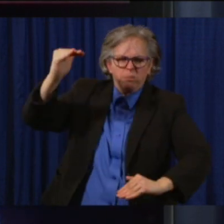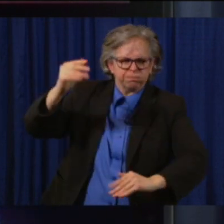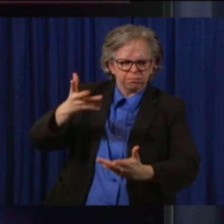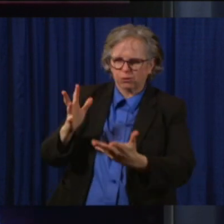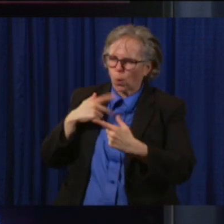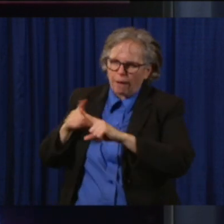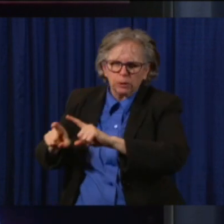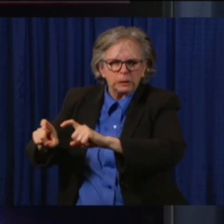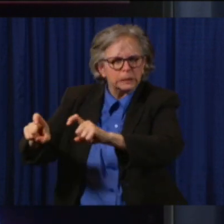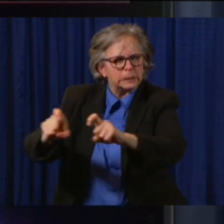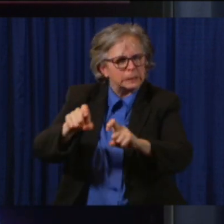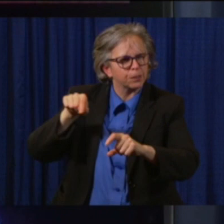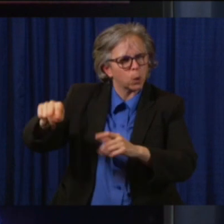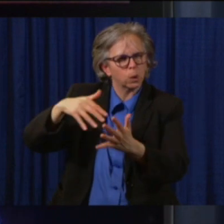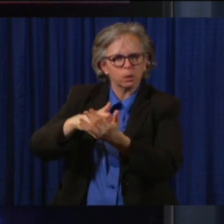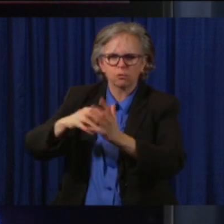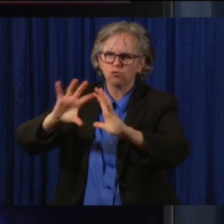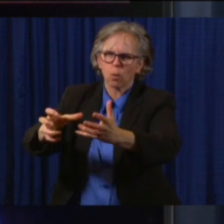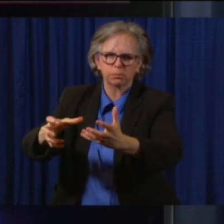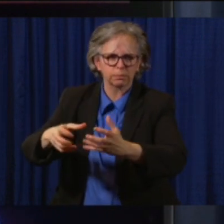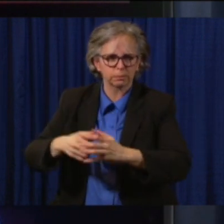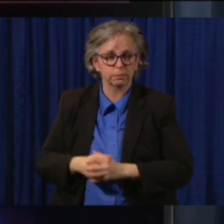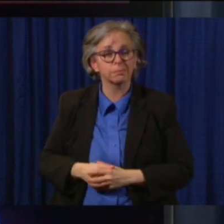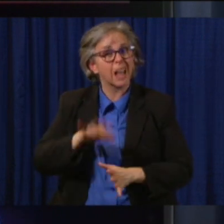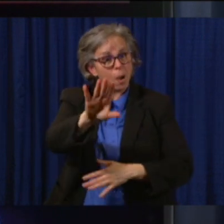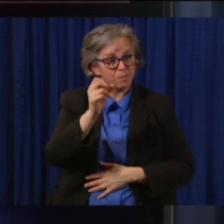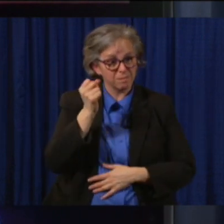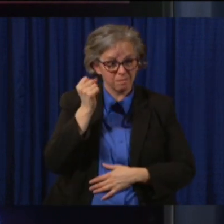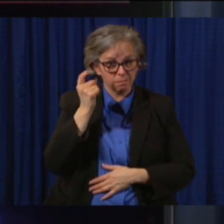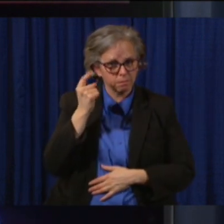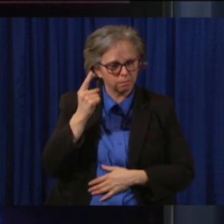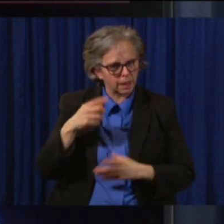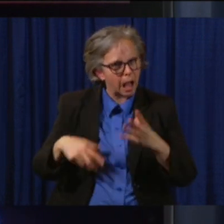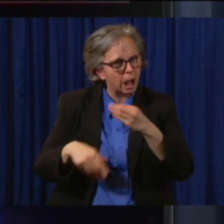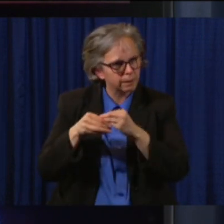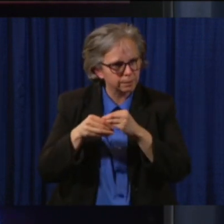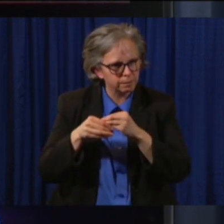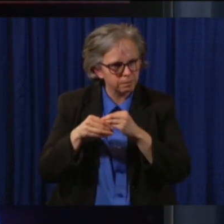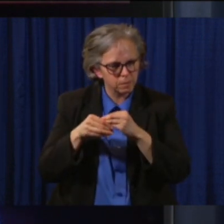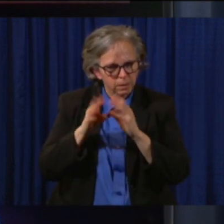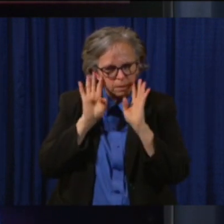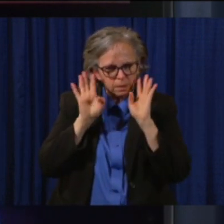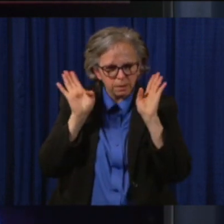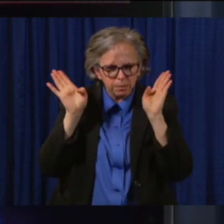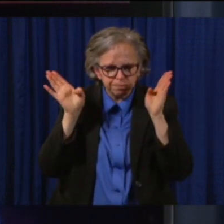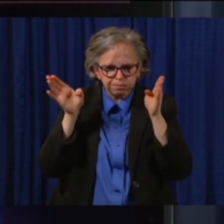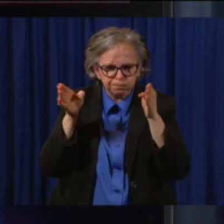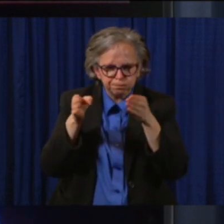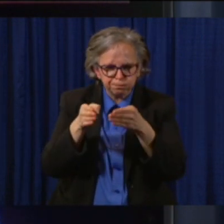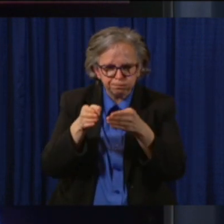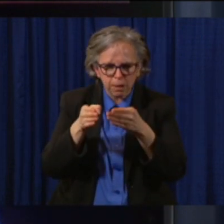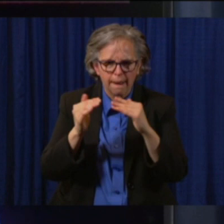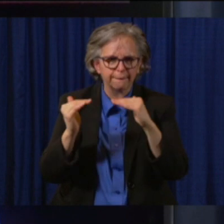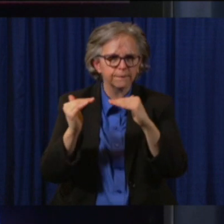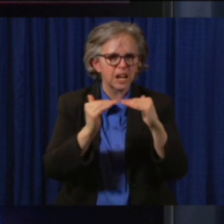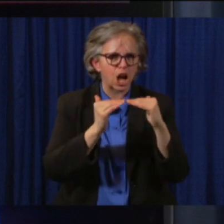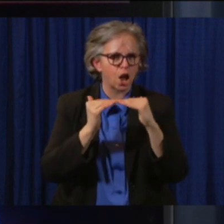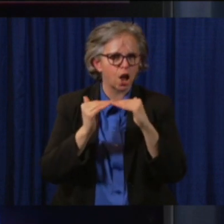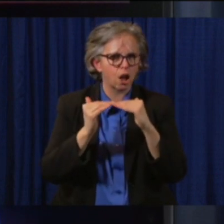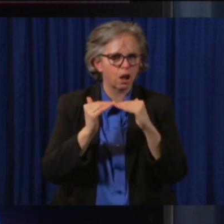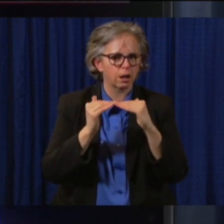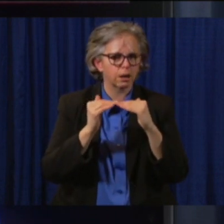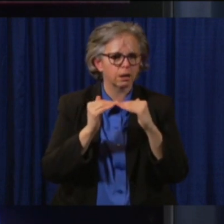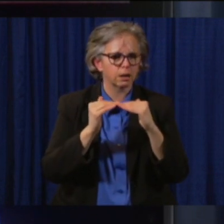and making sure that we are concentrating that testing there in a fair and equitable way. The other